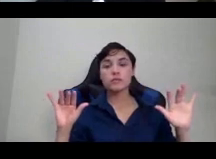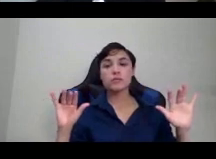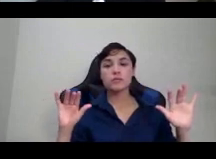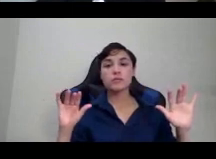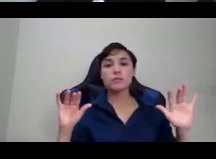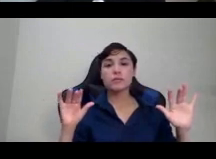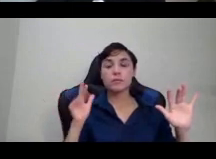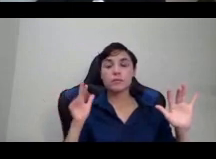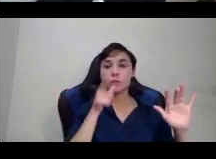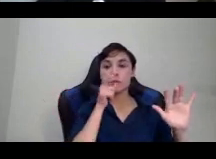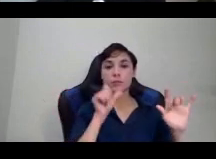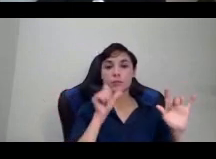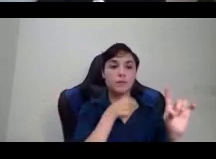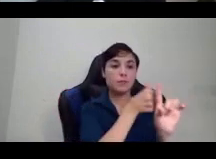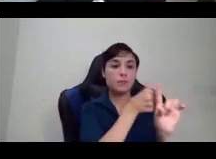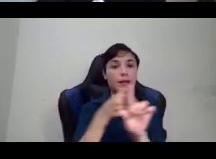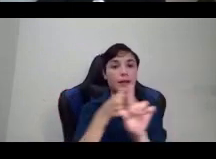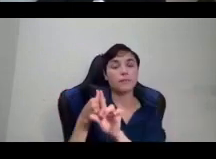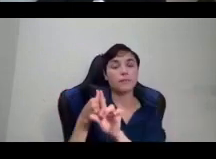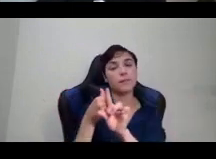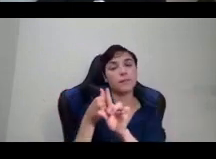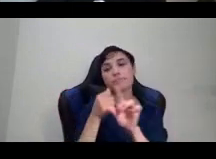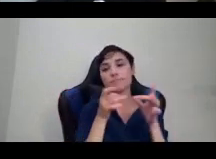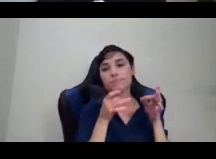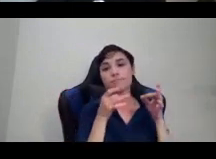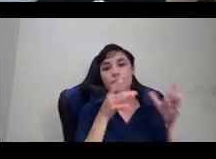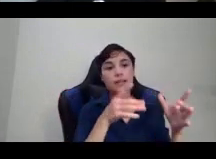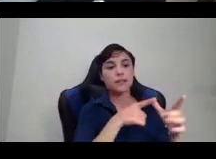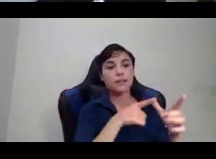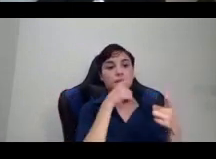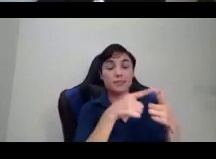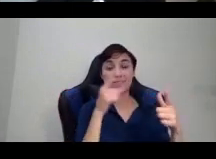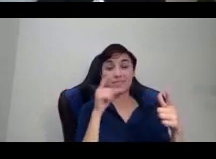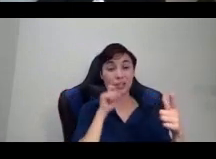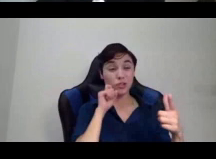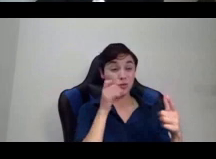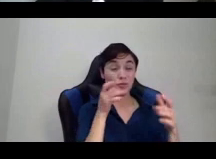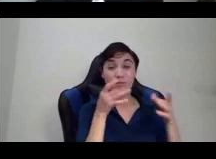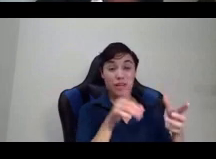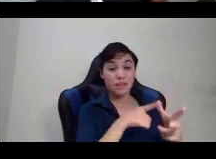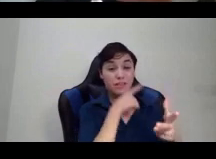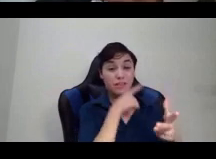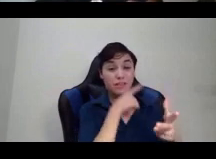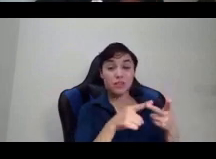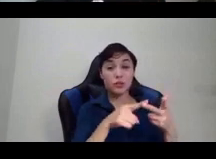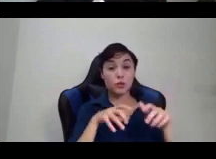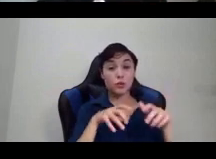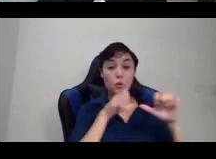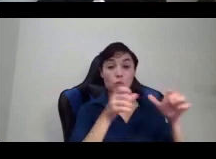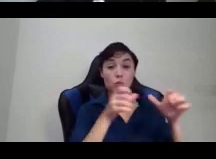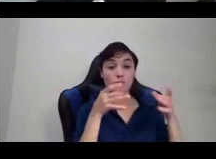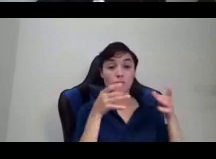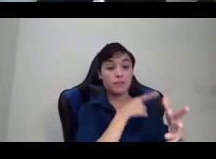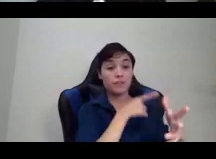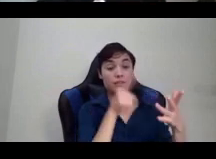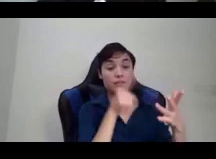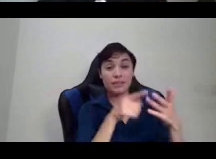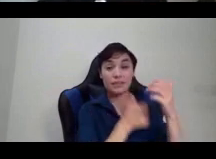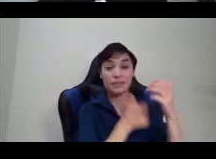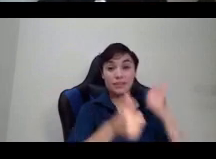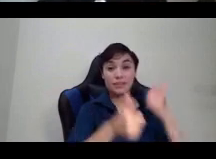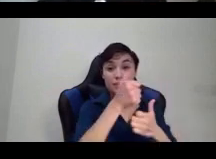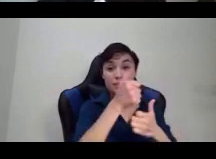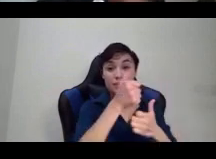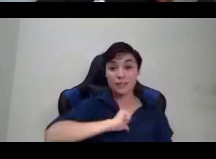violence and the violence of colonialism and capitalism. And so they rightfully pointed out that all these things are